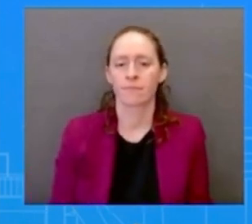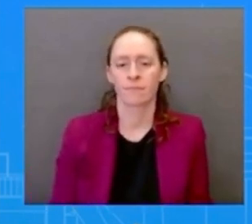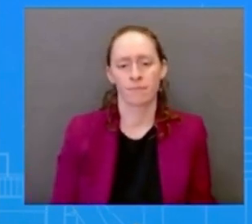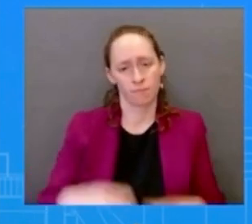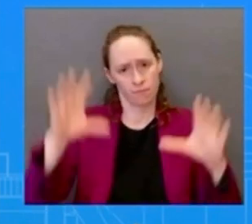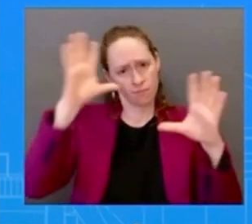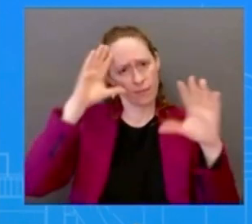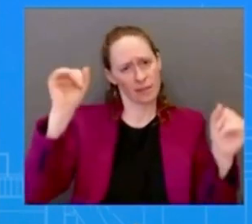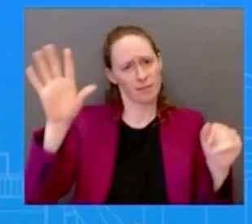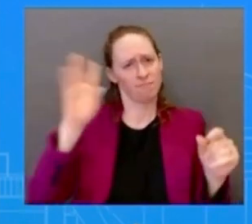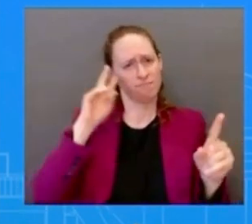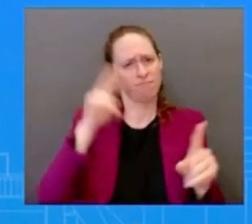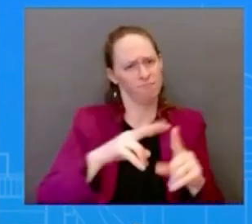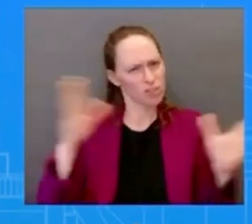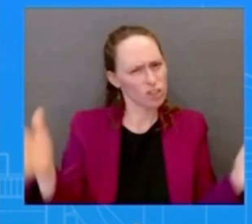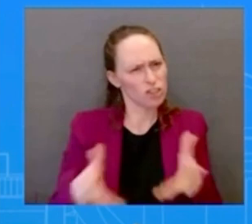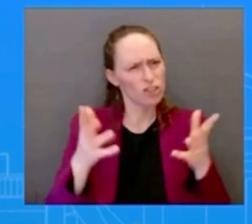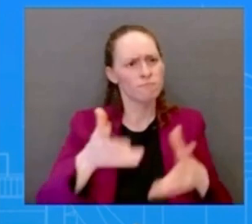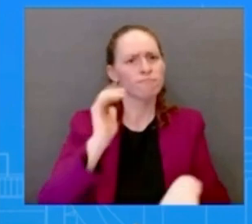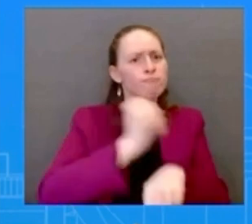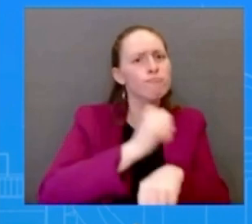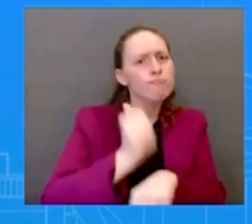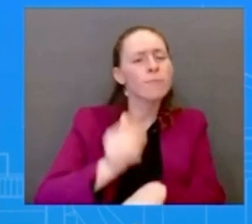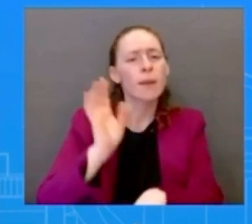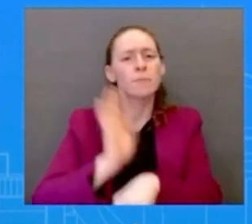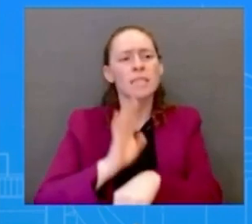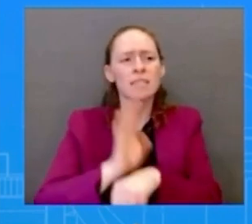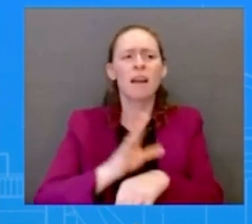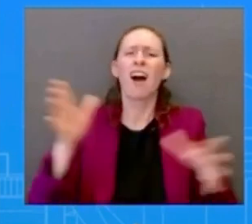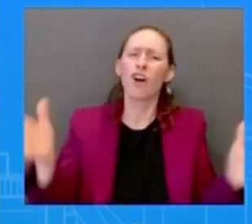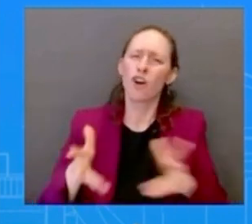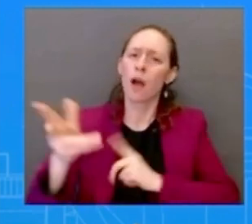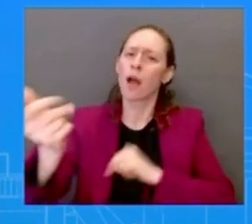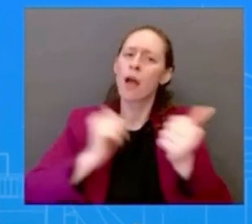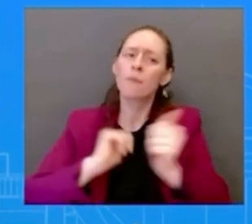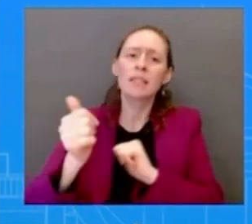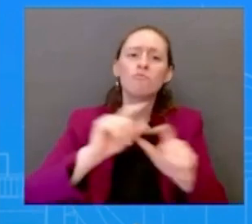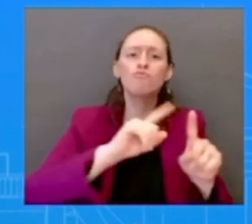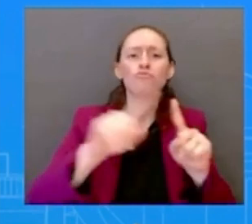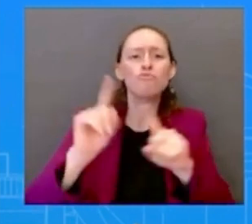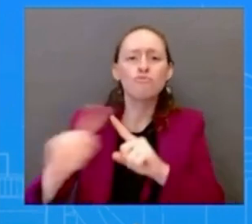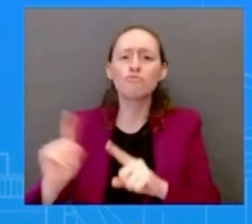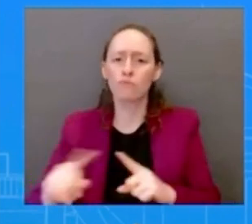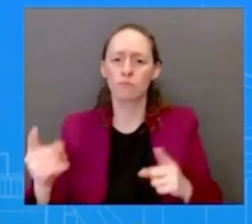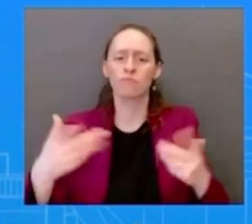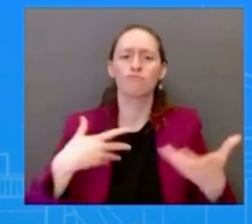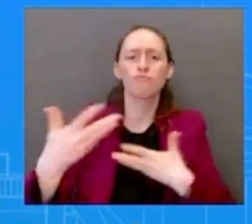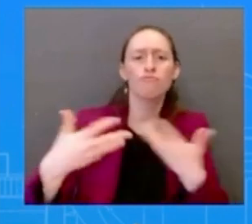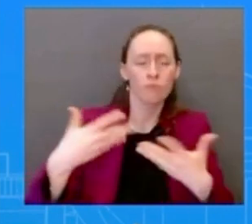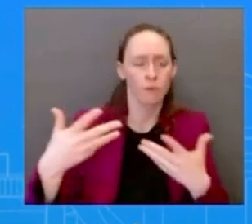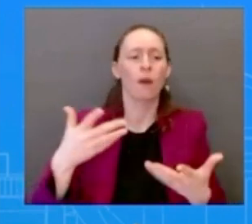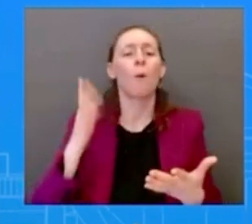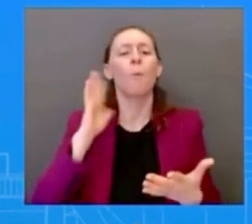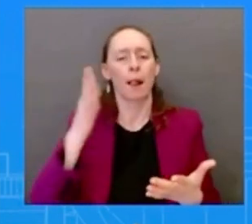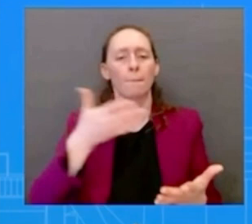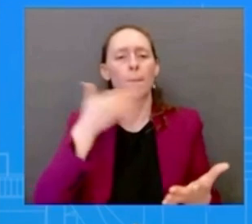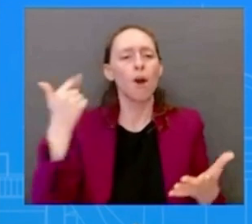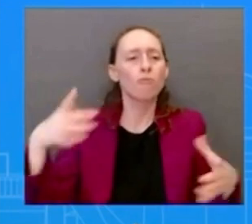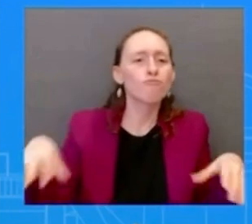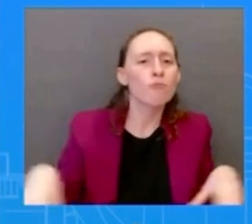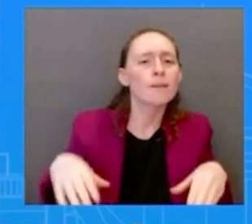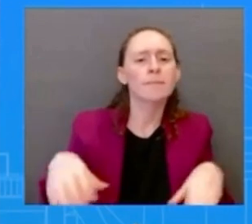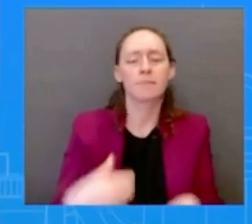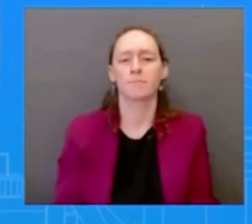competition and that isn't capitalism and so i'll just leave it there and it isn't again the last thing i would say is an important part of our american economy